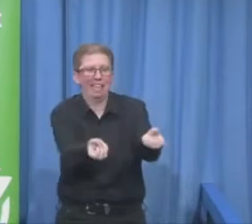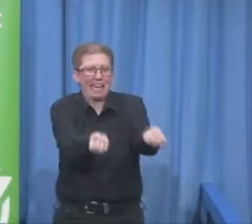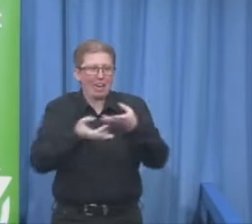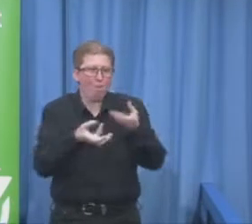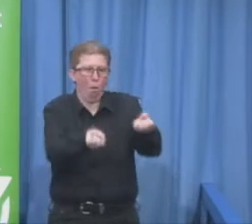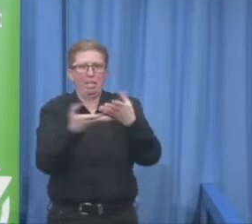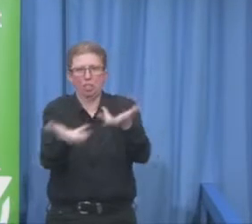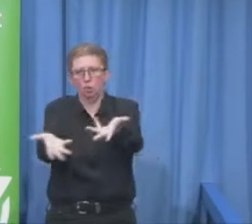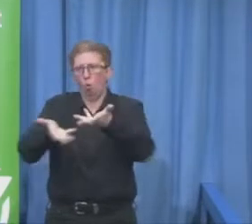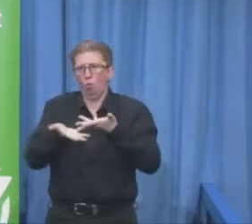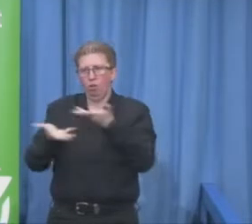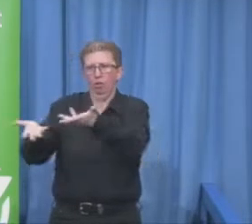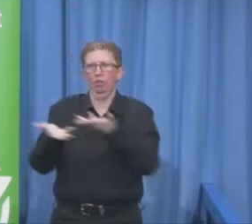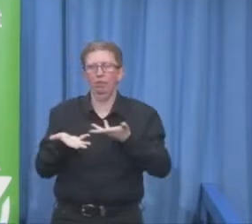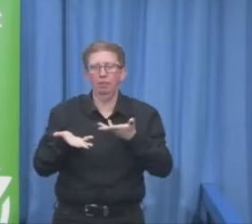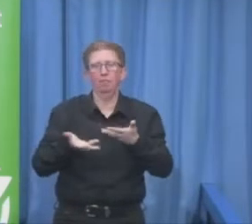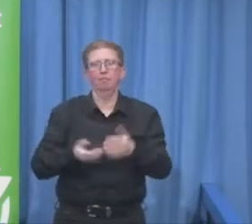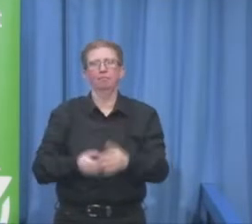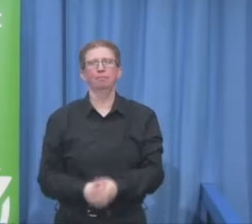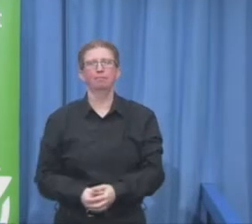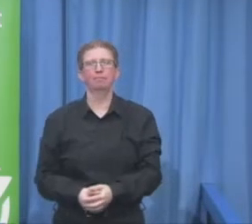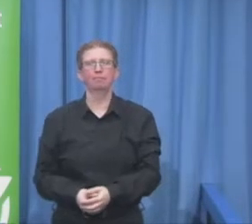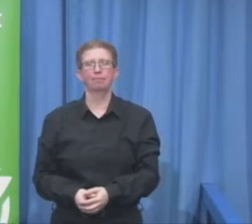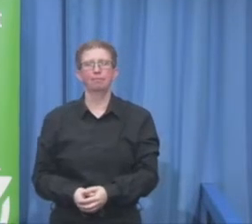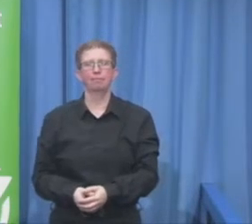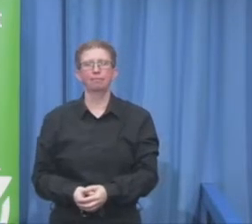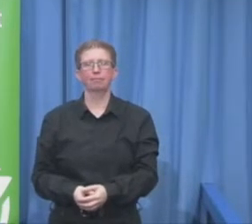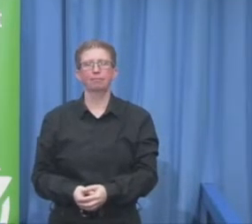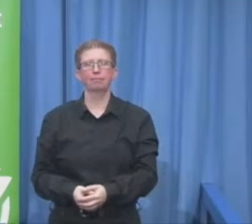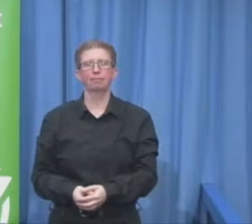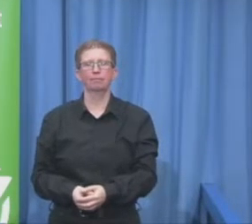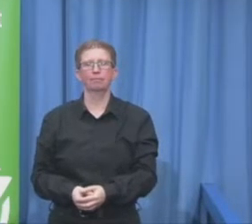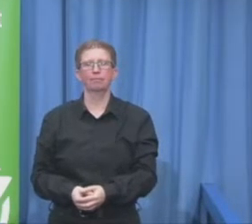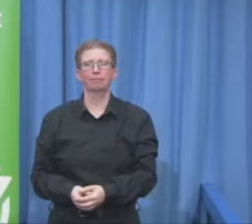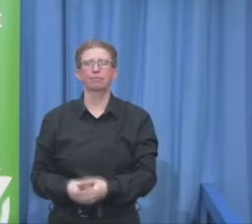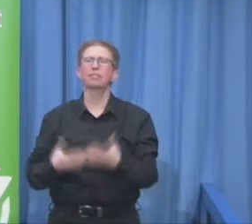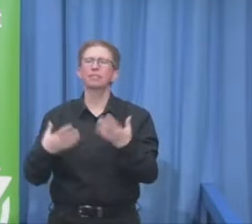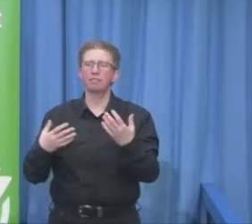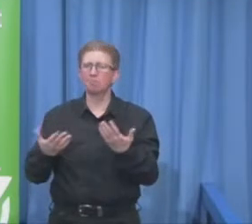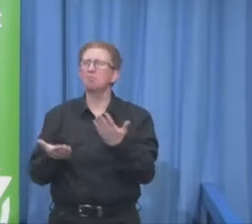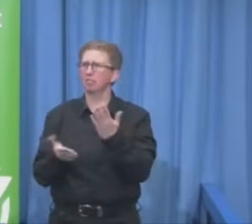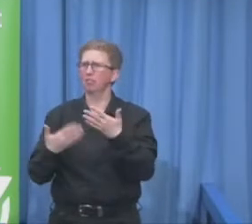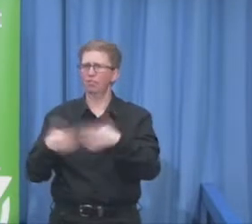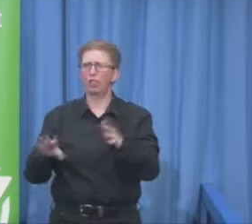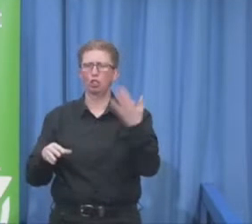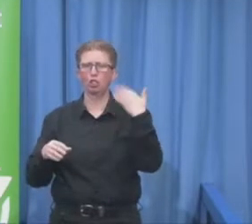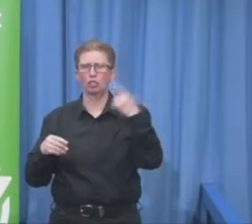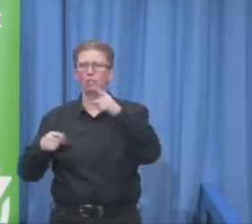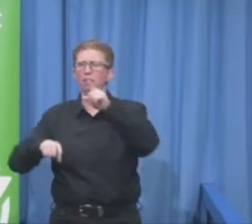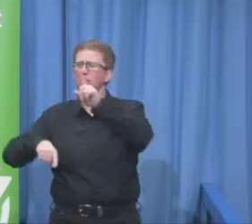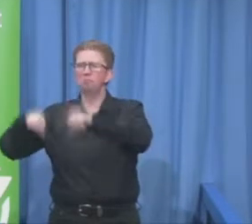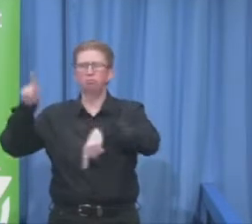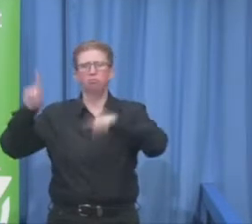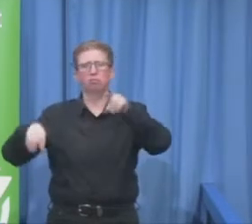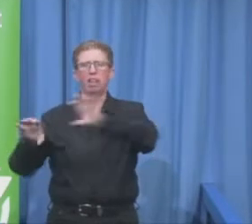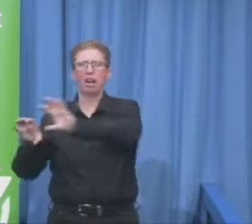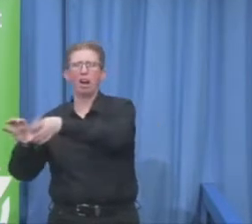feedback from one expert so it's a bit we don't feel right to say this expert knows